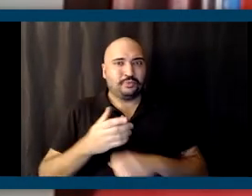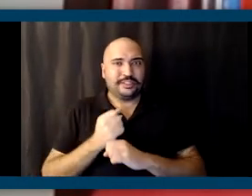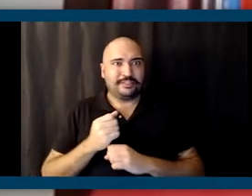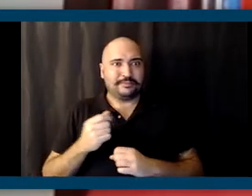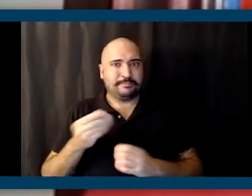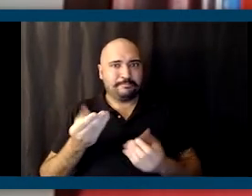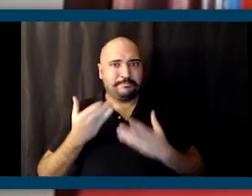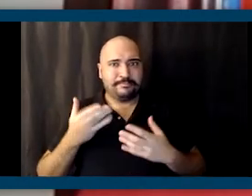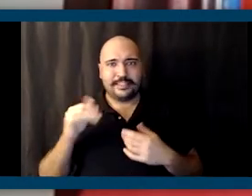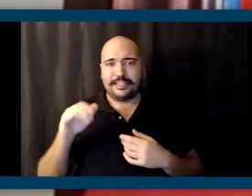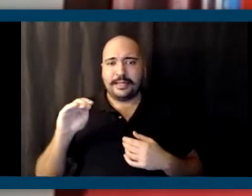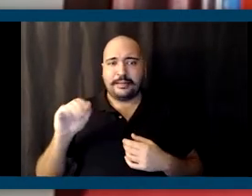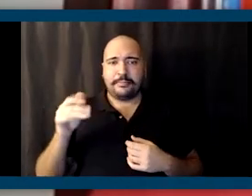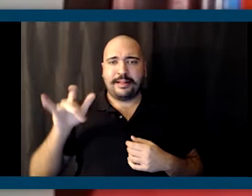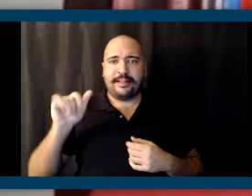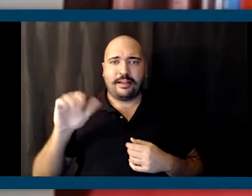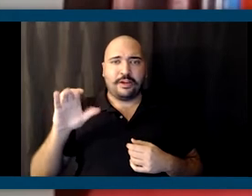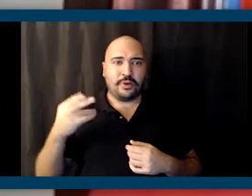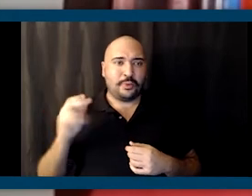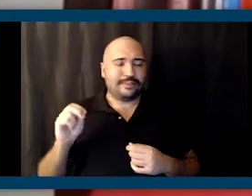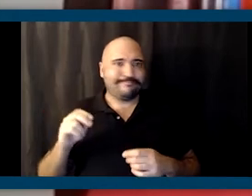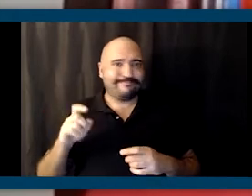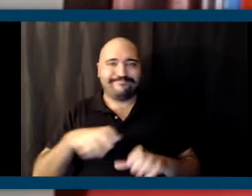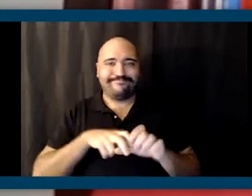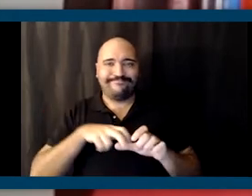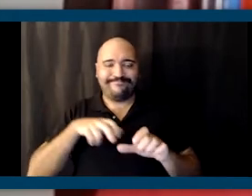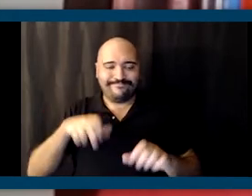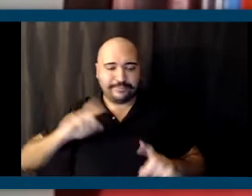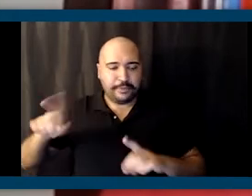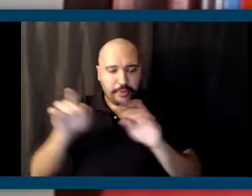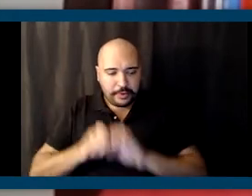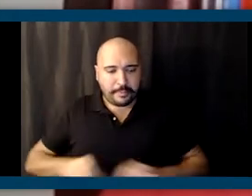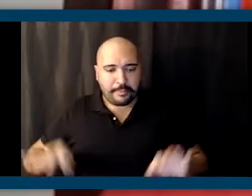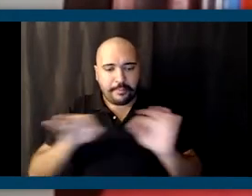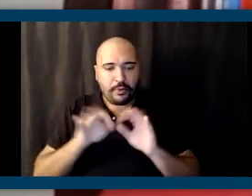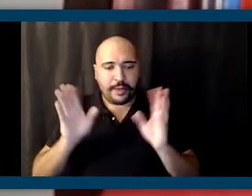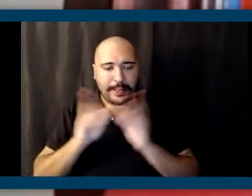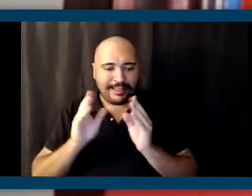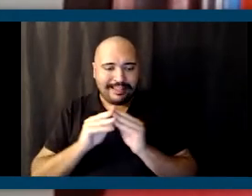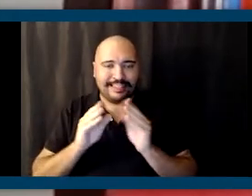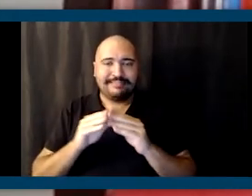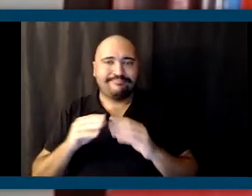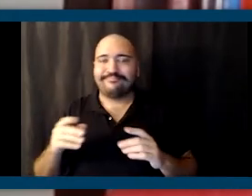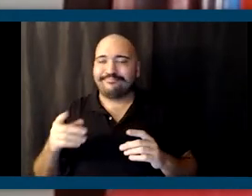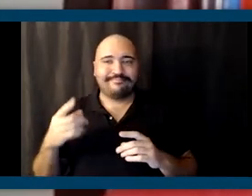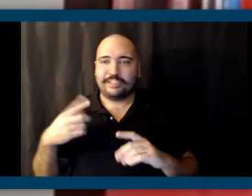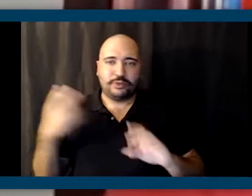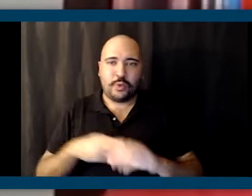Malia Cohen had to attend an important meeting and would not be able to join us this evening.